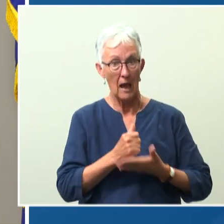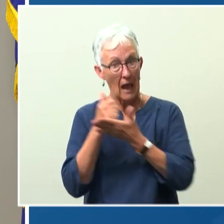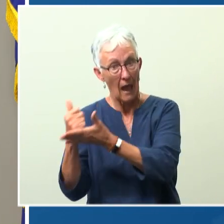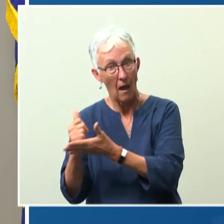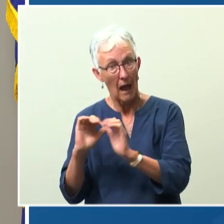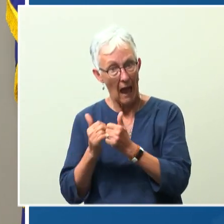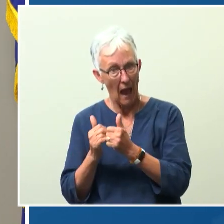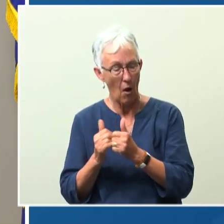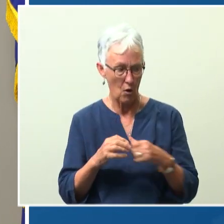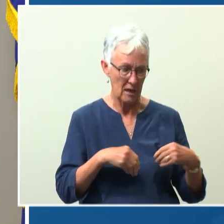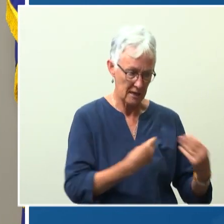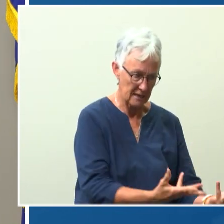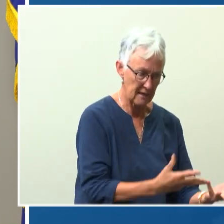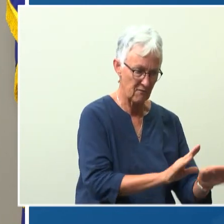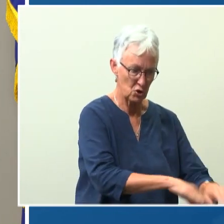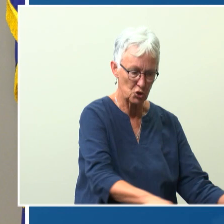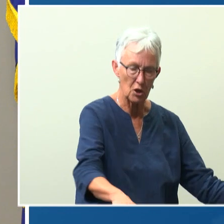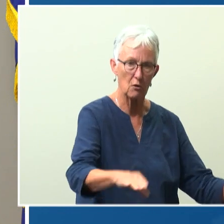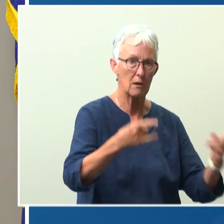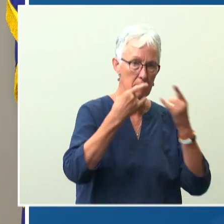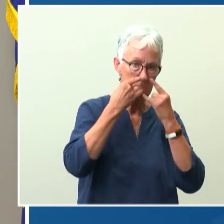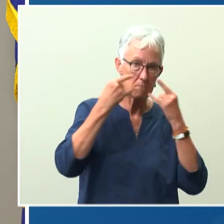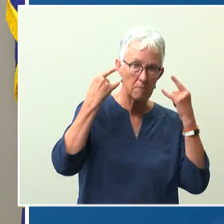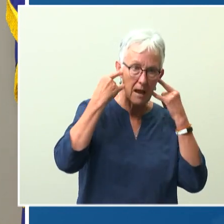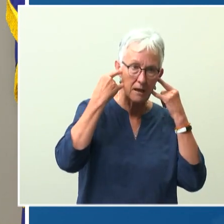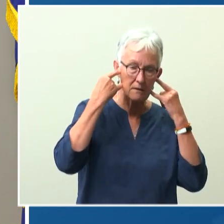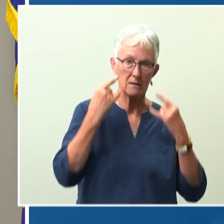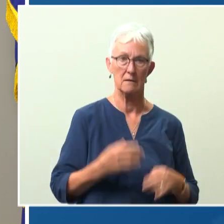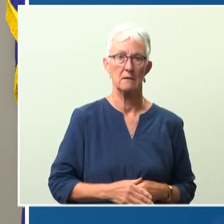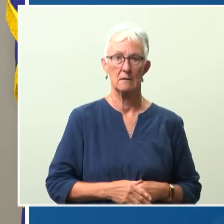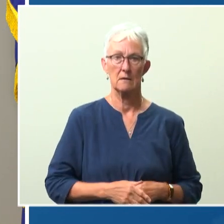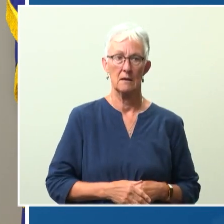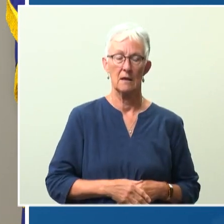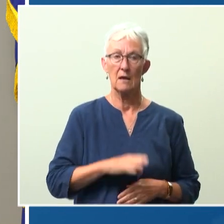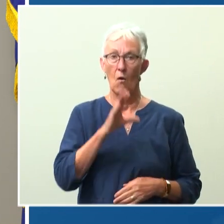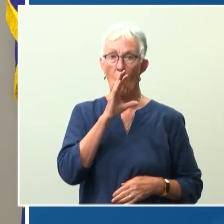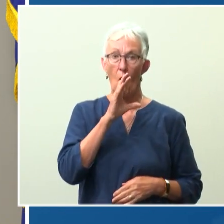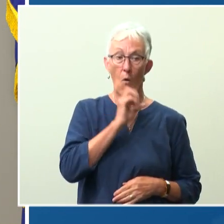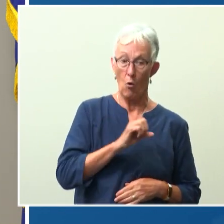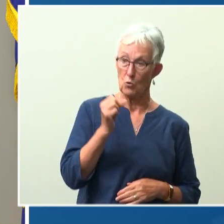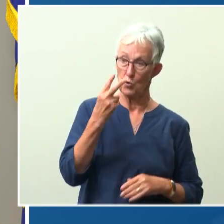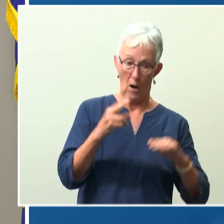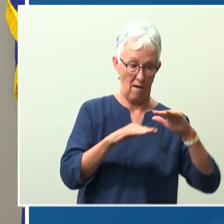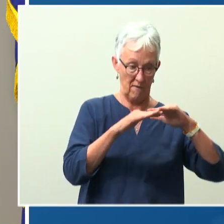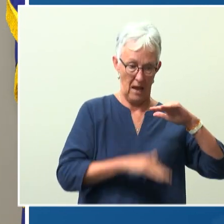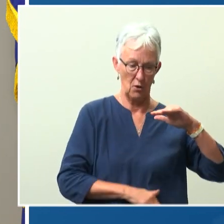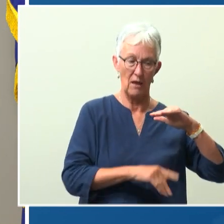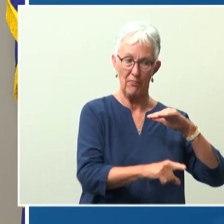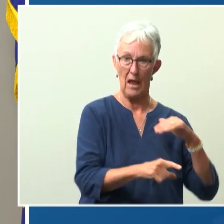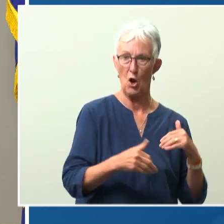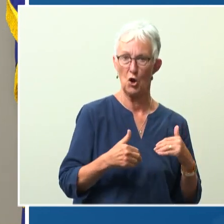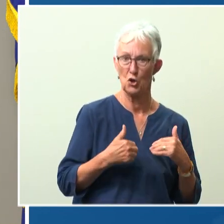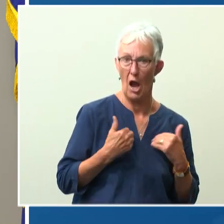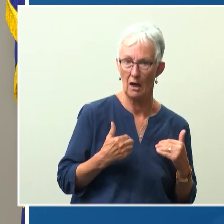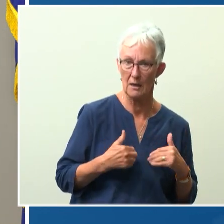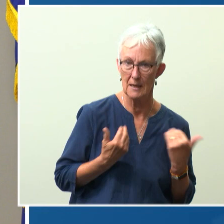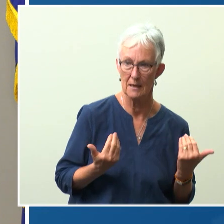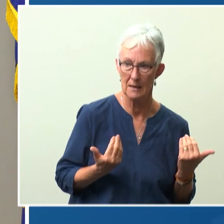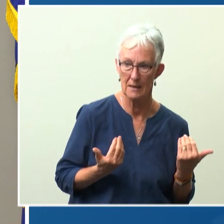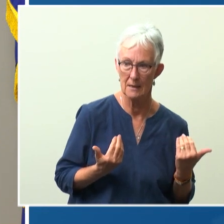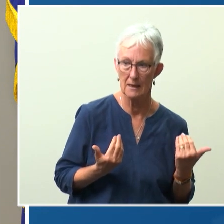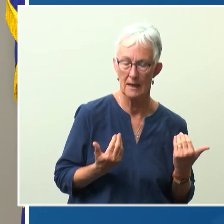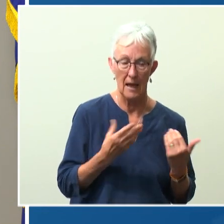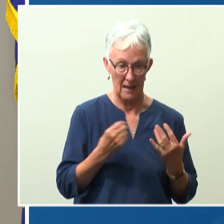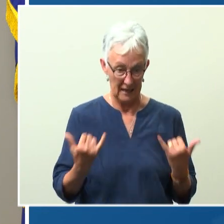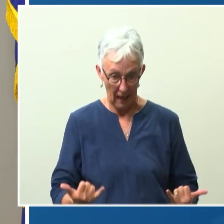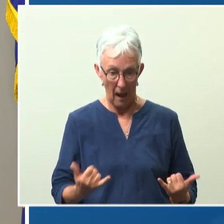Our children less than 12 years of age have only youth on their side. And now, fortunately, masking in schools.